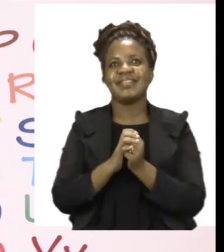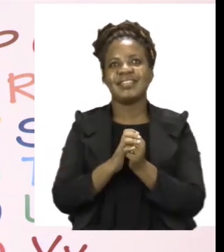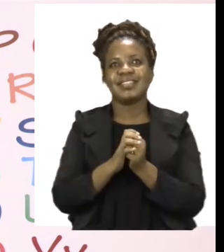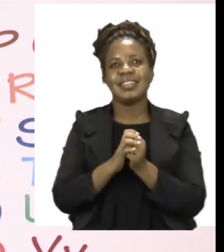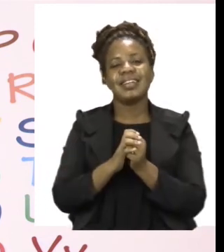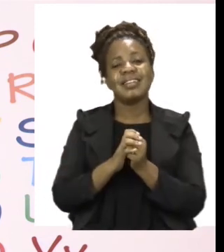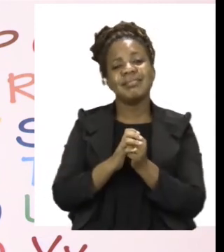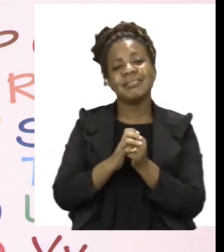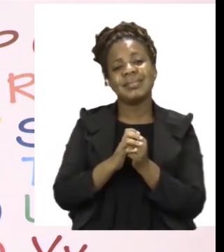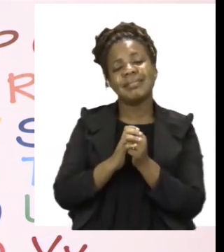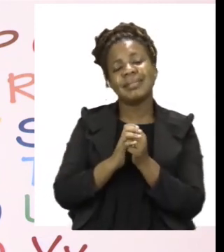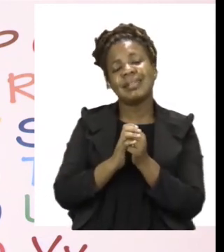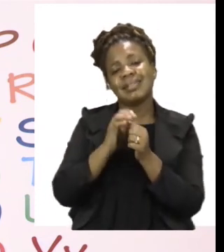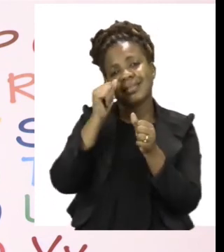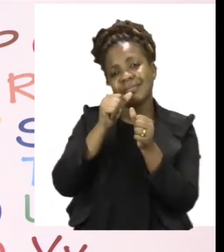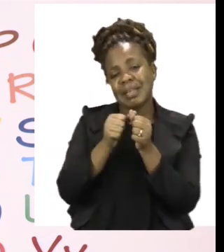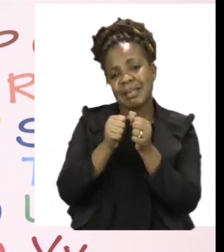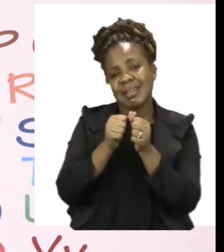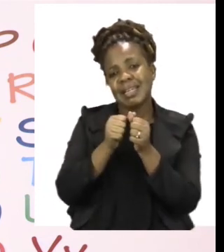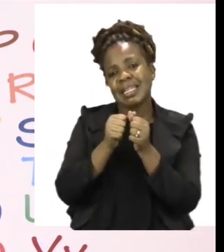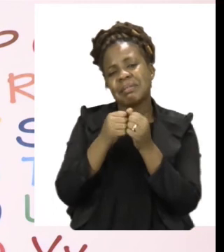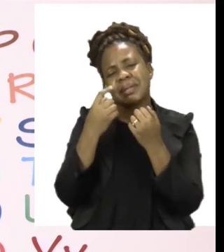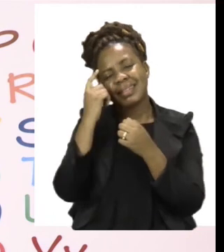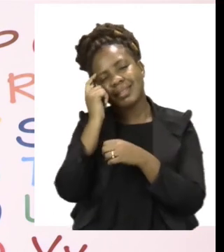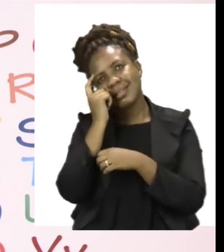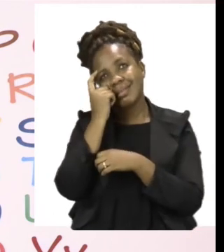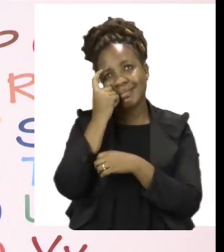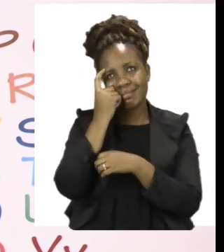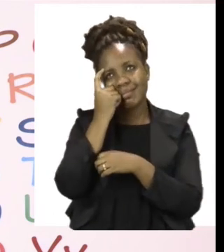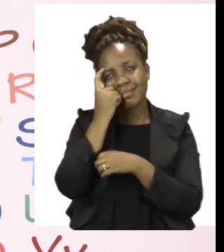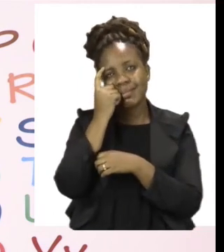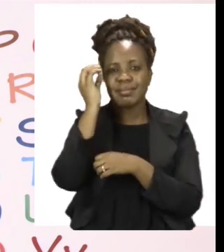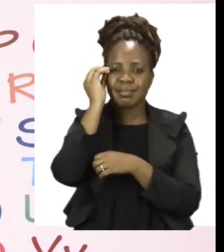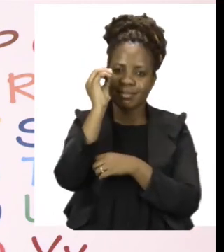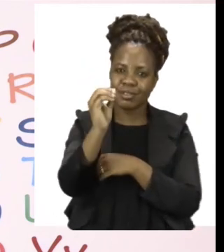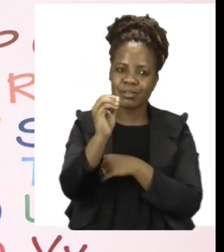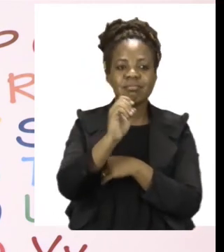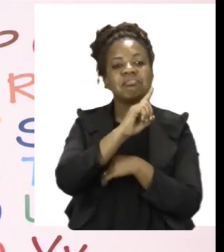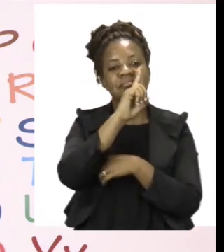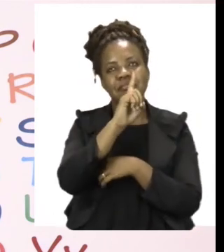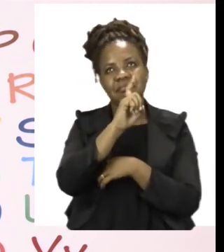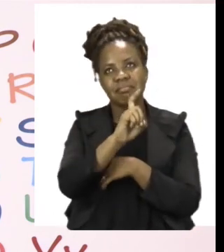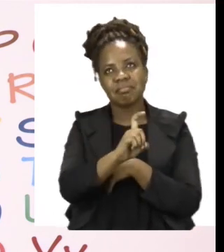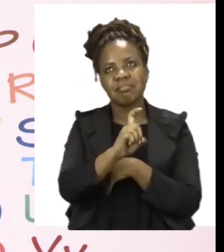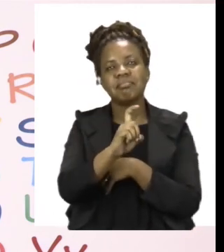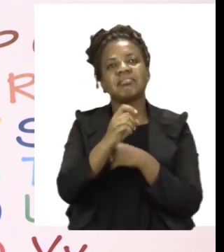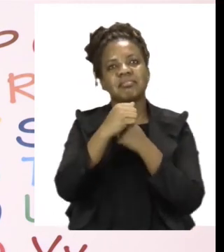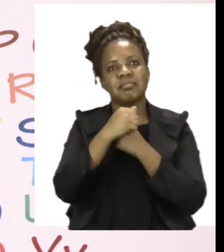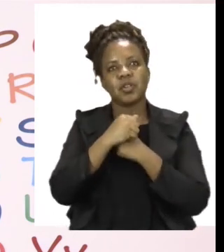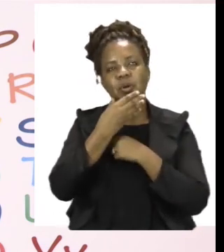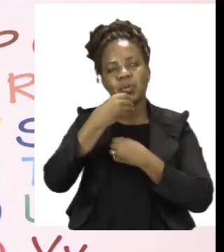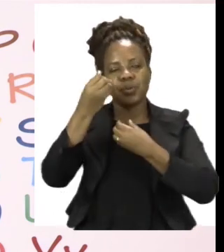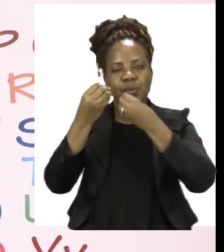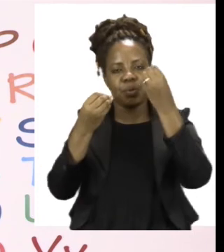sure or you don't know, you can always ask an adult for help. Just make sure that you finish the exercises